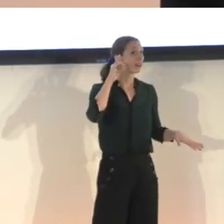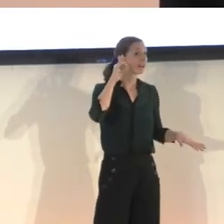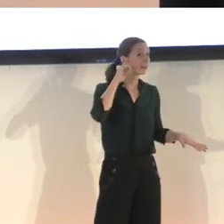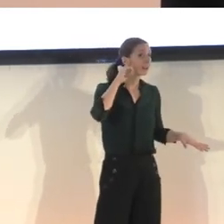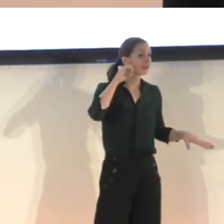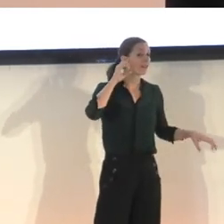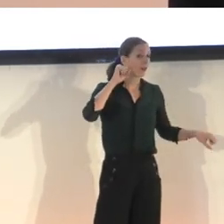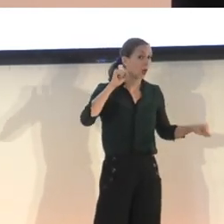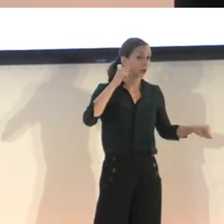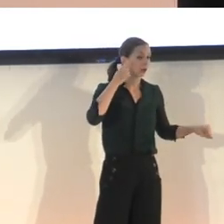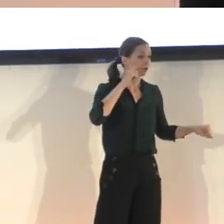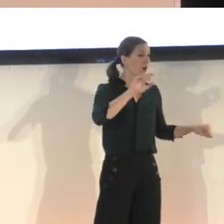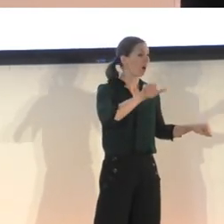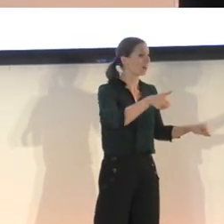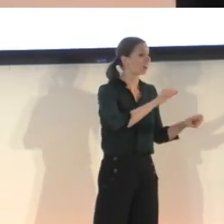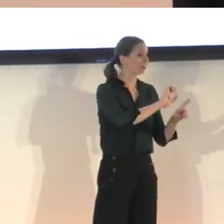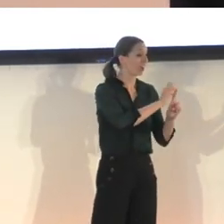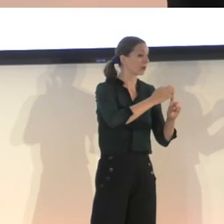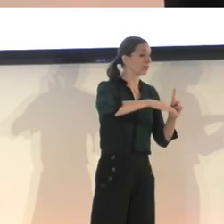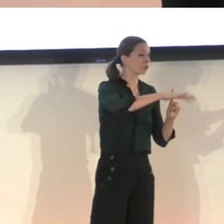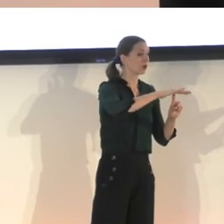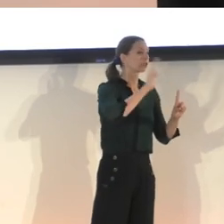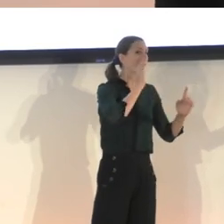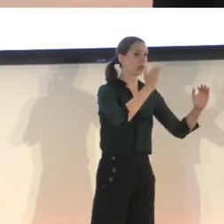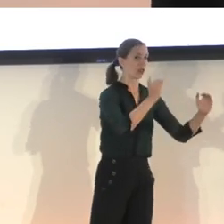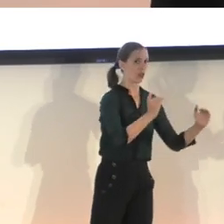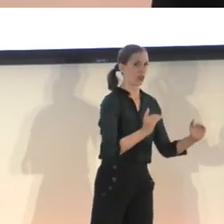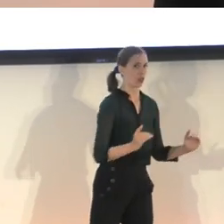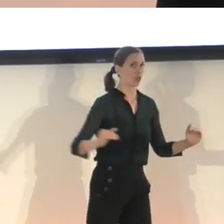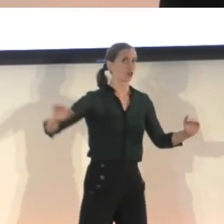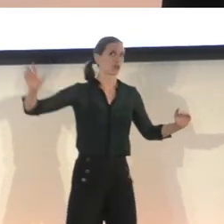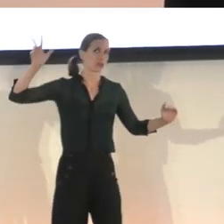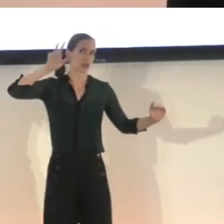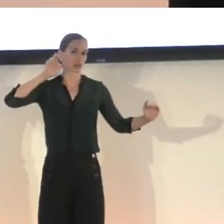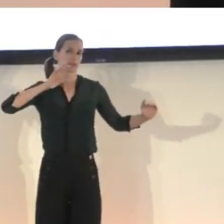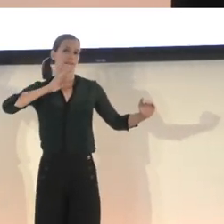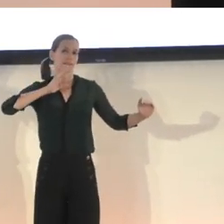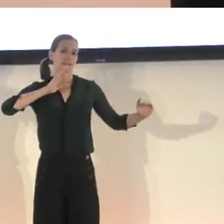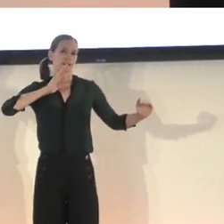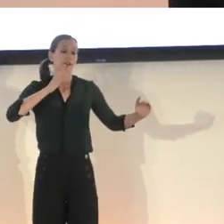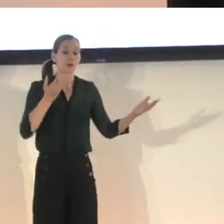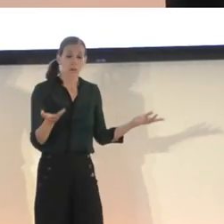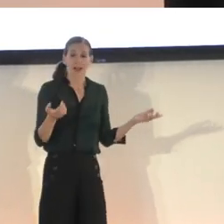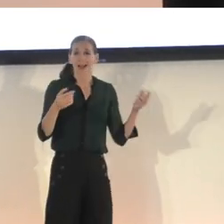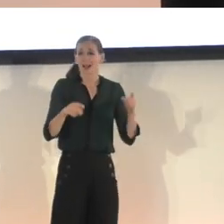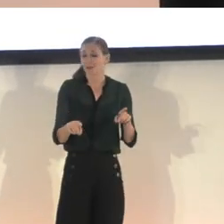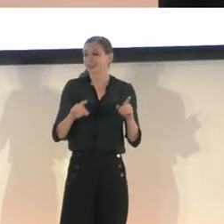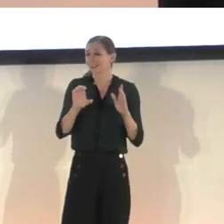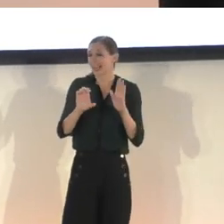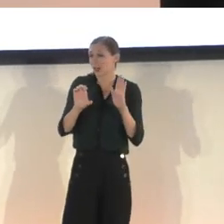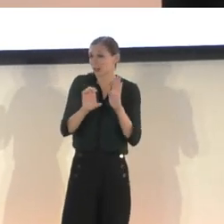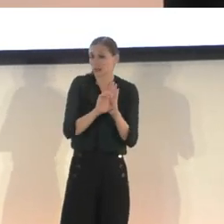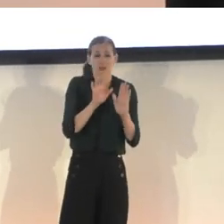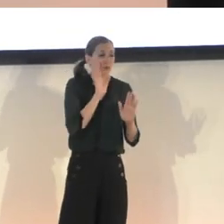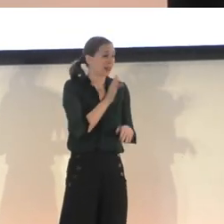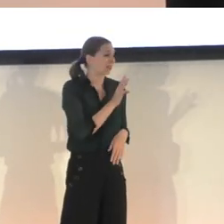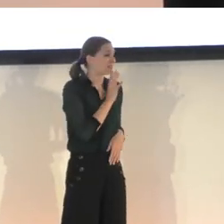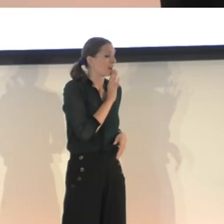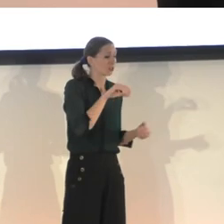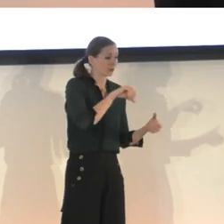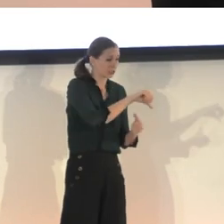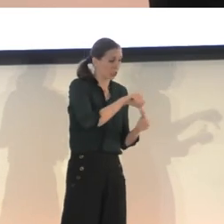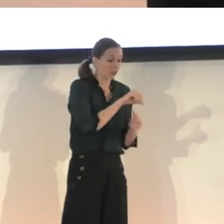characters who talk to the player, characters that talk to other characters, and it's also hard to predict when they're going to speak.